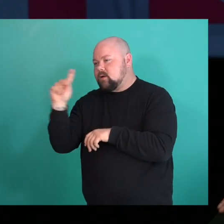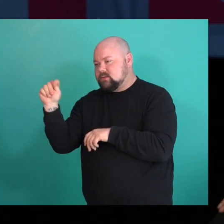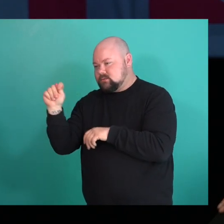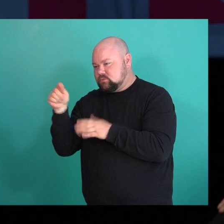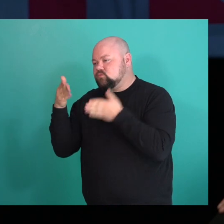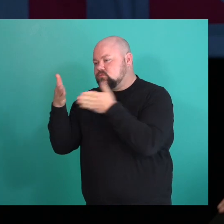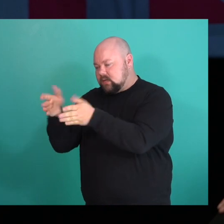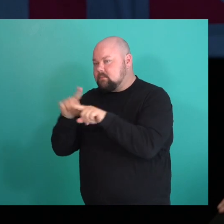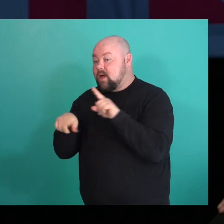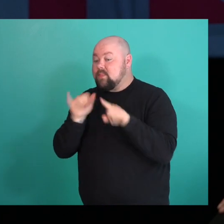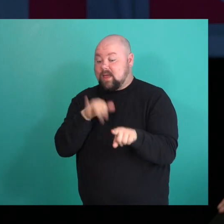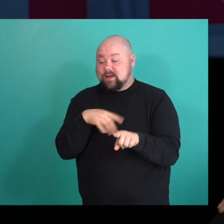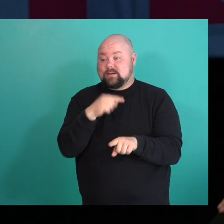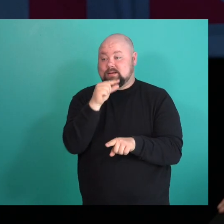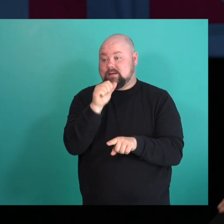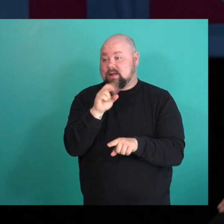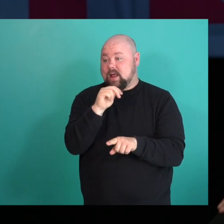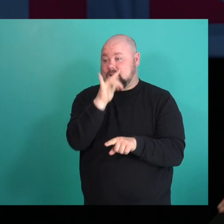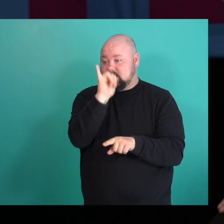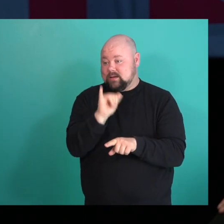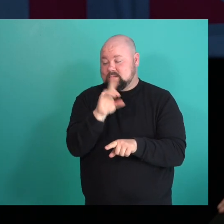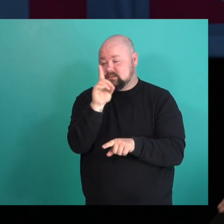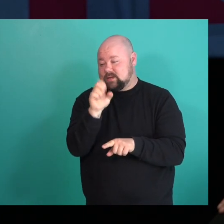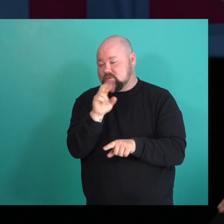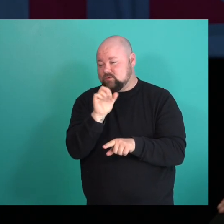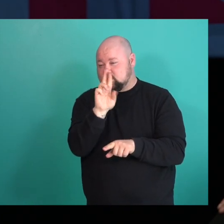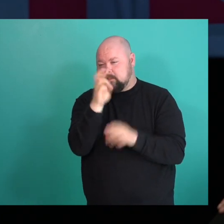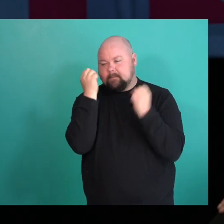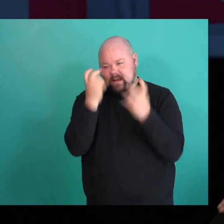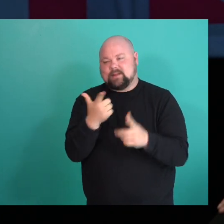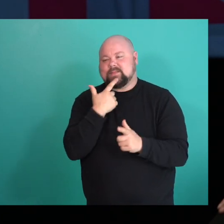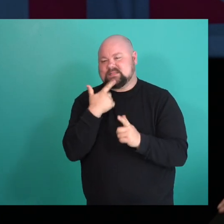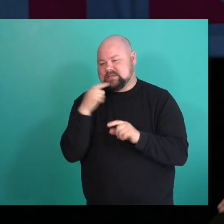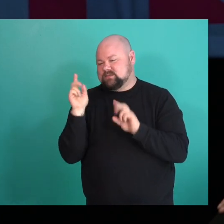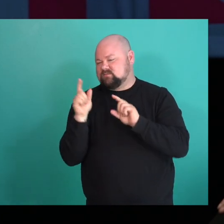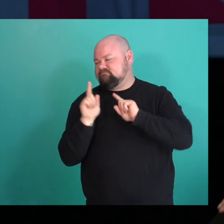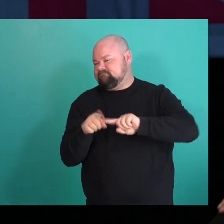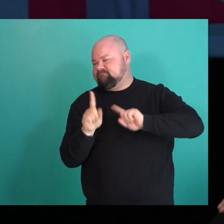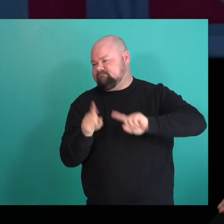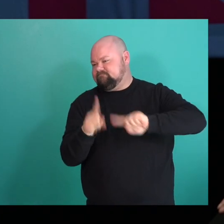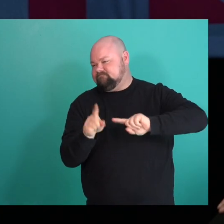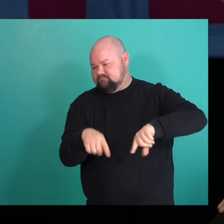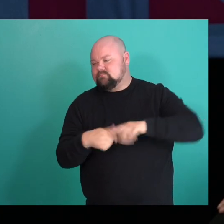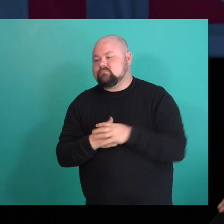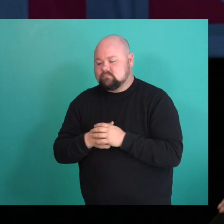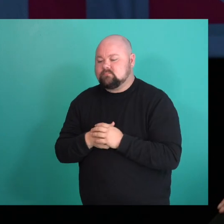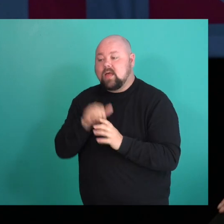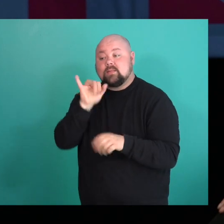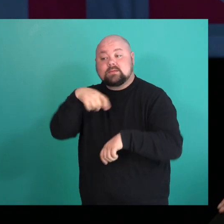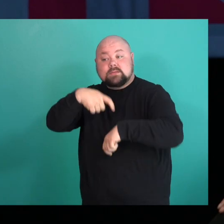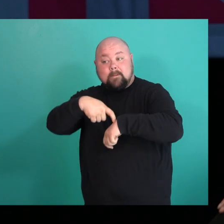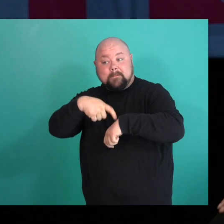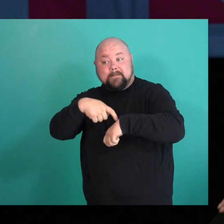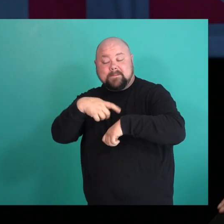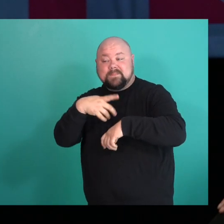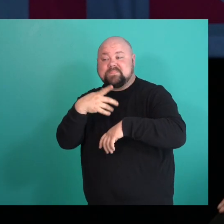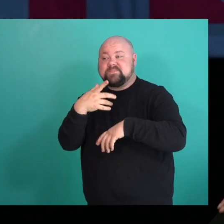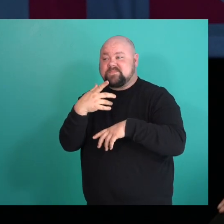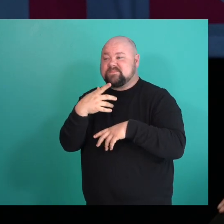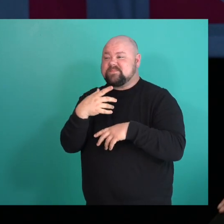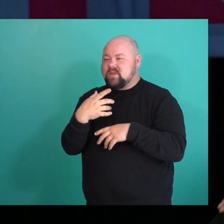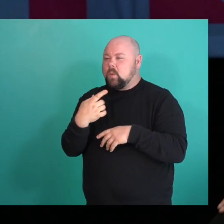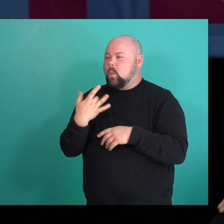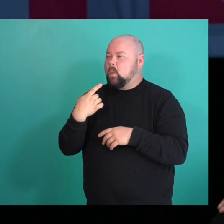was a, was a great place and lots of lesbians would go there. So, you know, in, back in those days, we used a lot of that